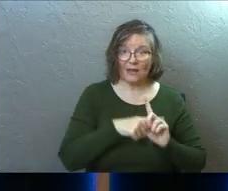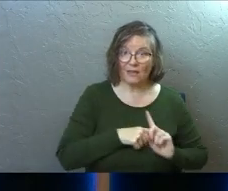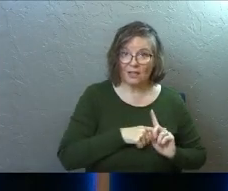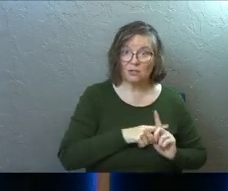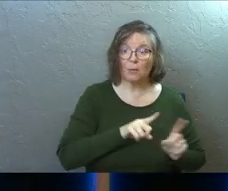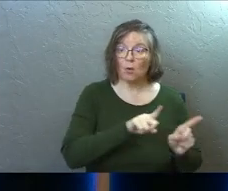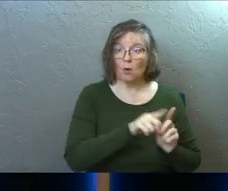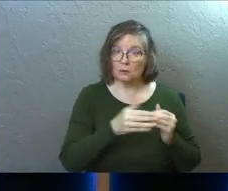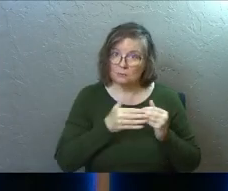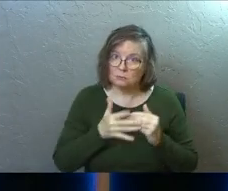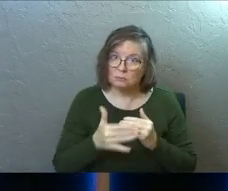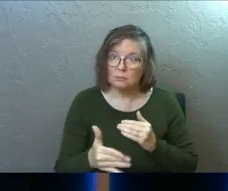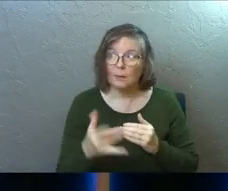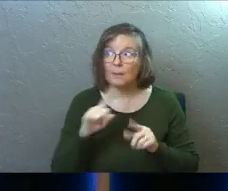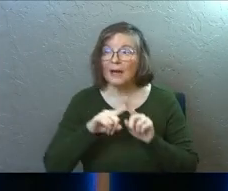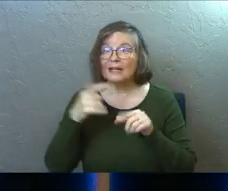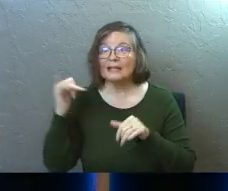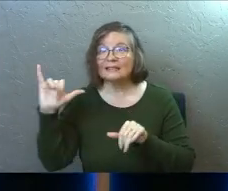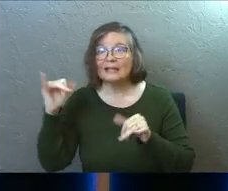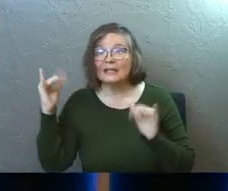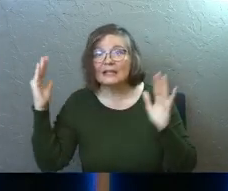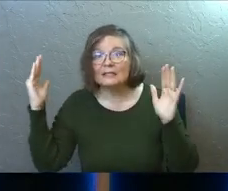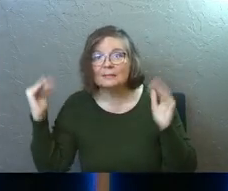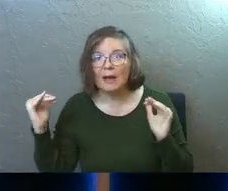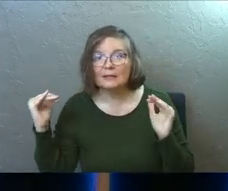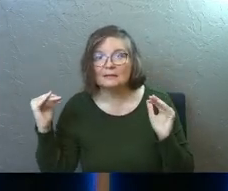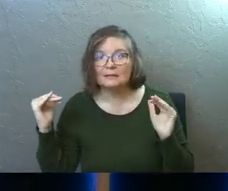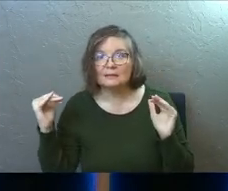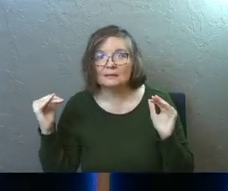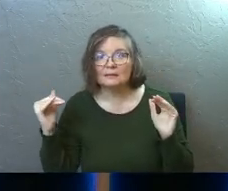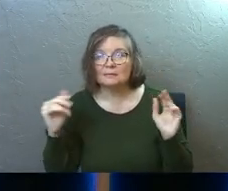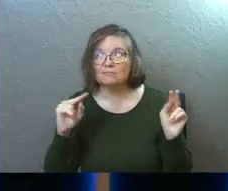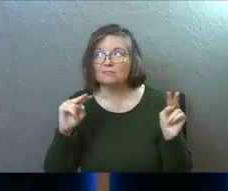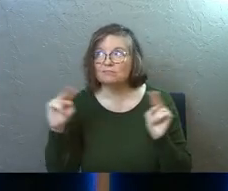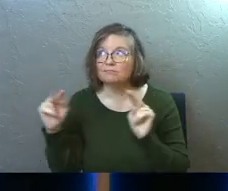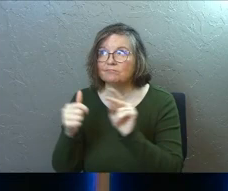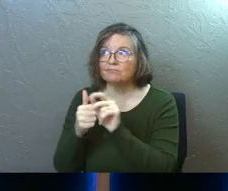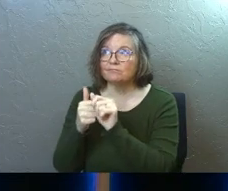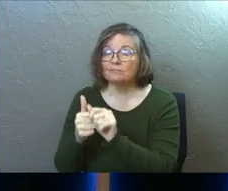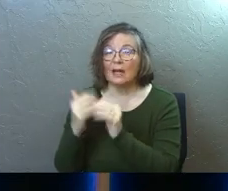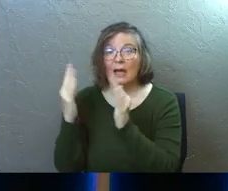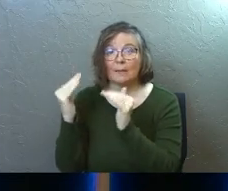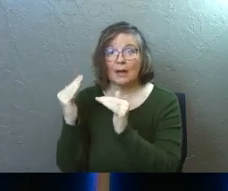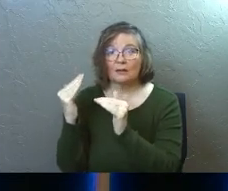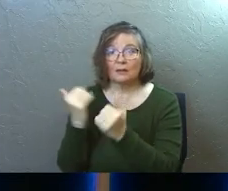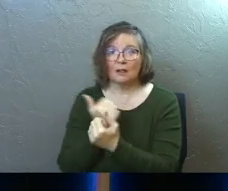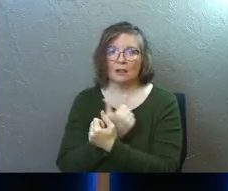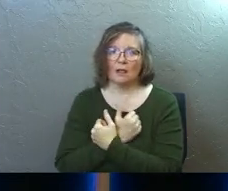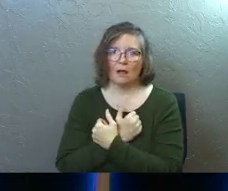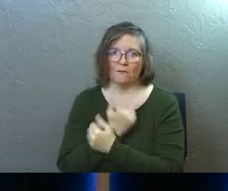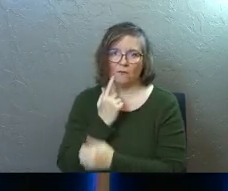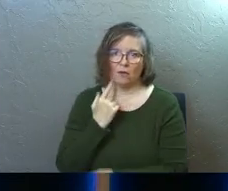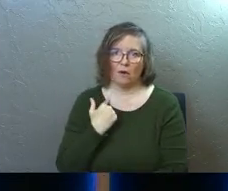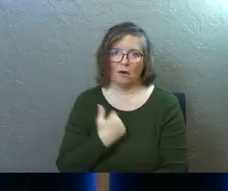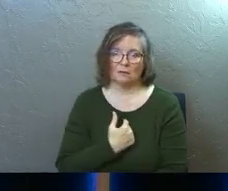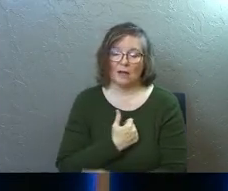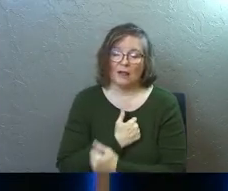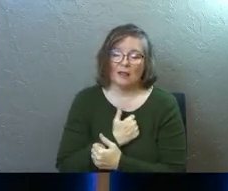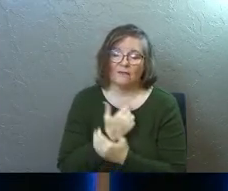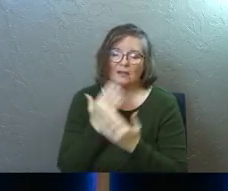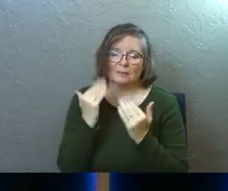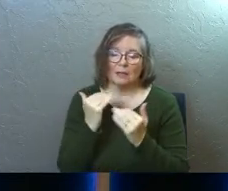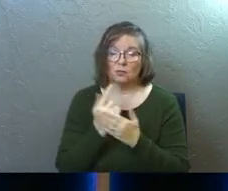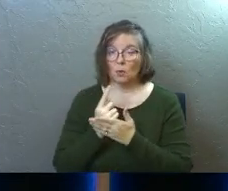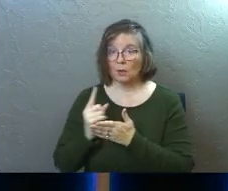Absolutely. But he still expects. And his expectation is love for us. I love that he expects.